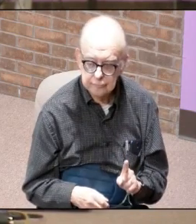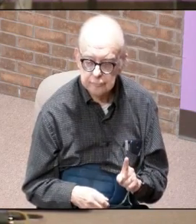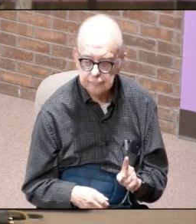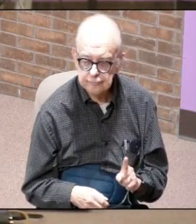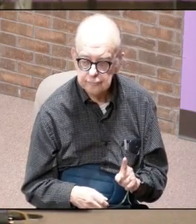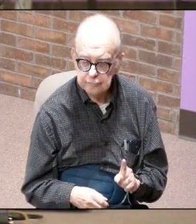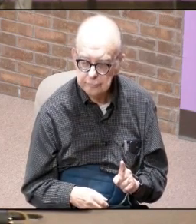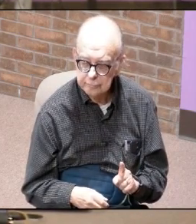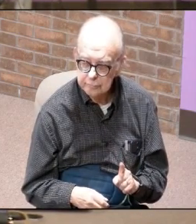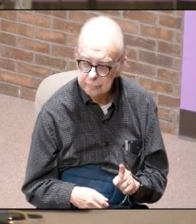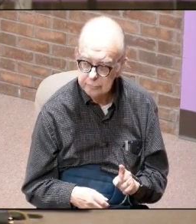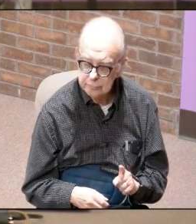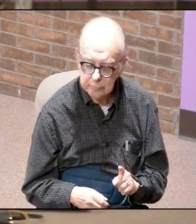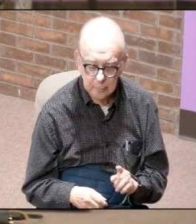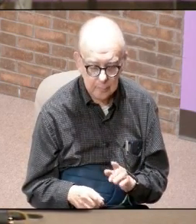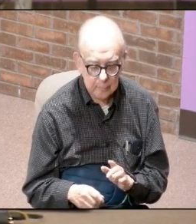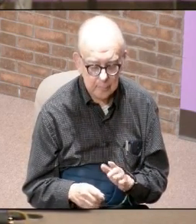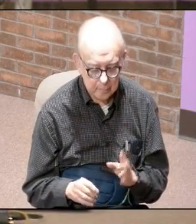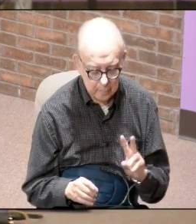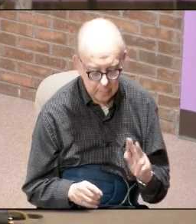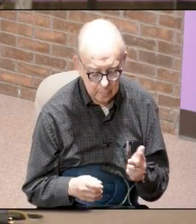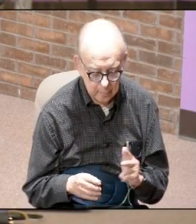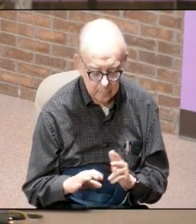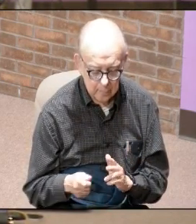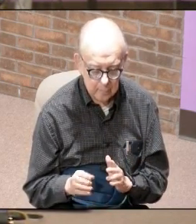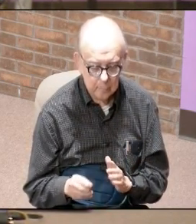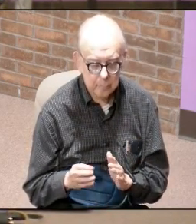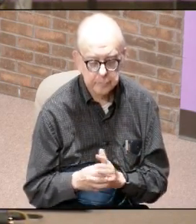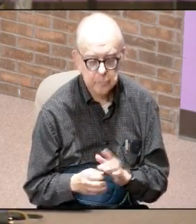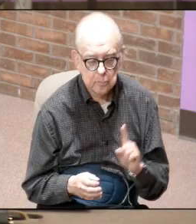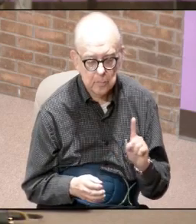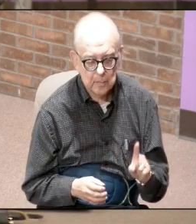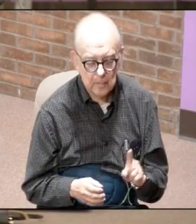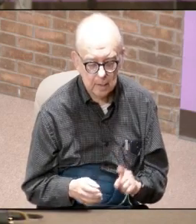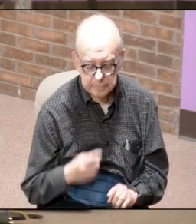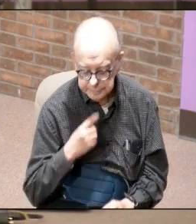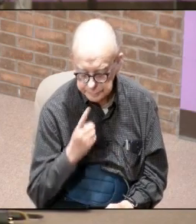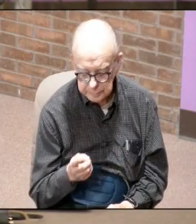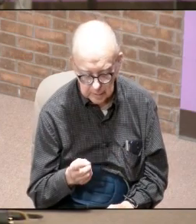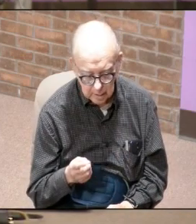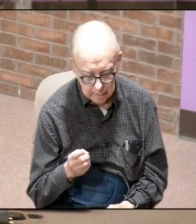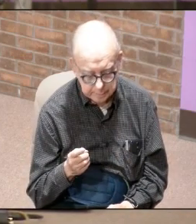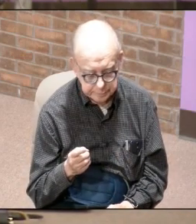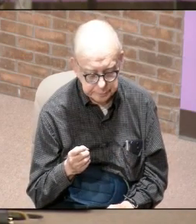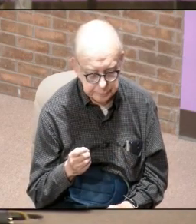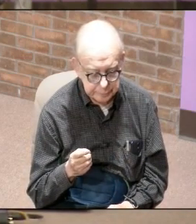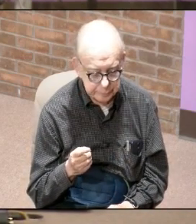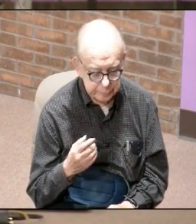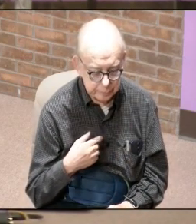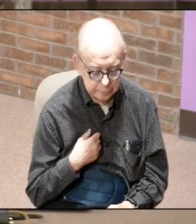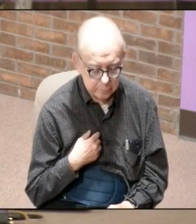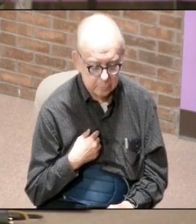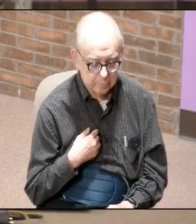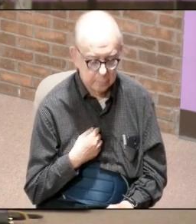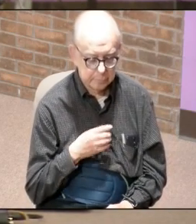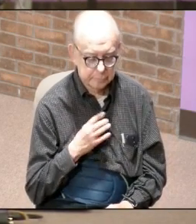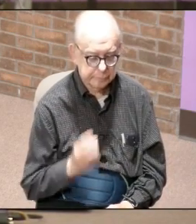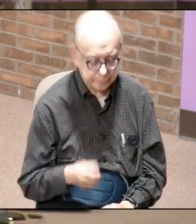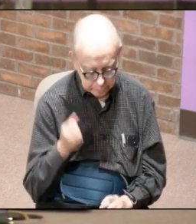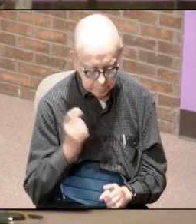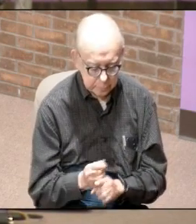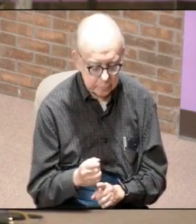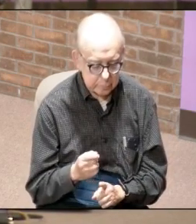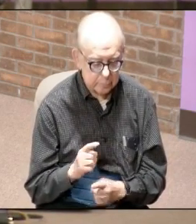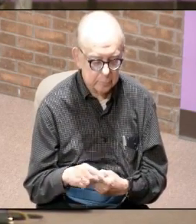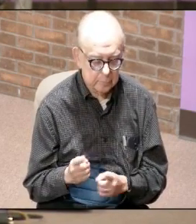third john chapter one and he says he listens he says i am your christian brother